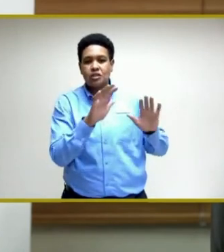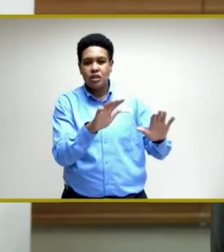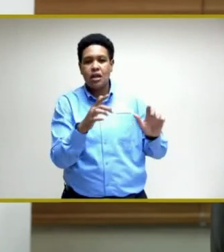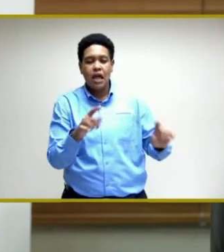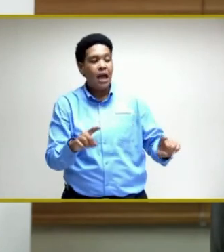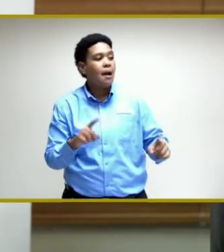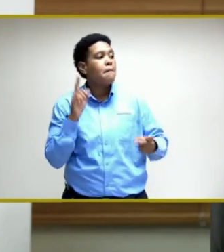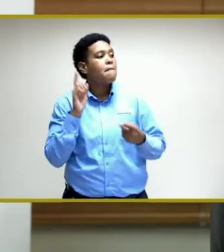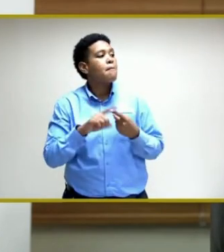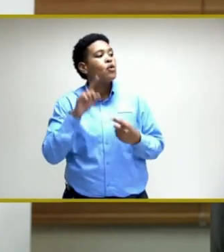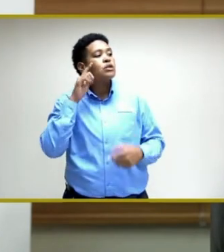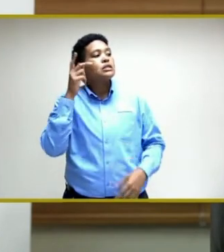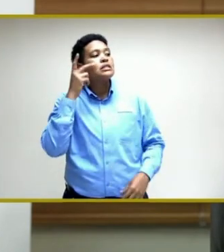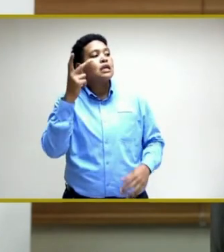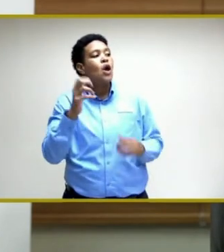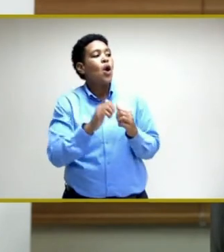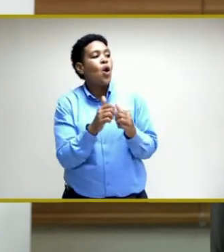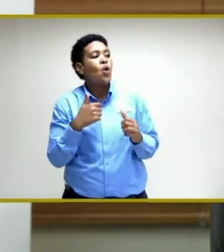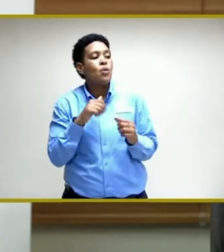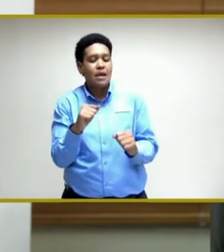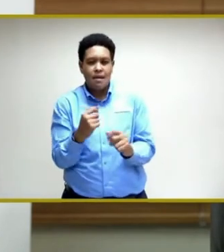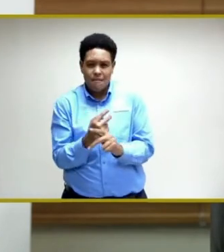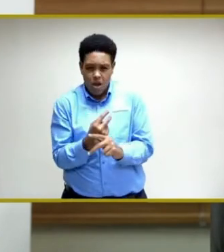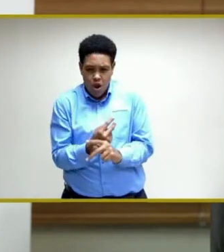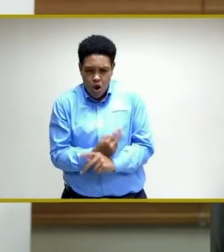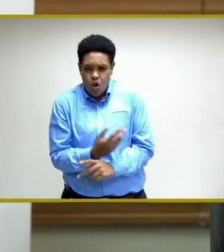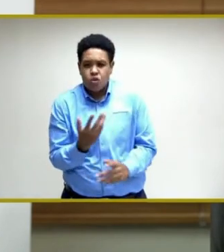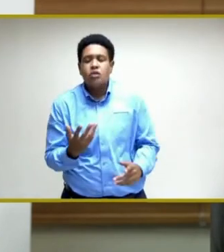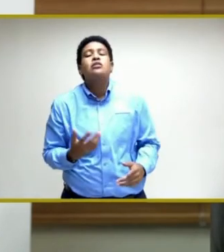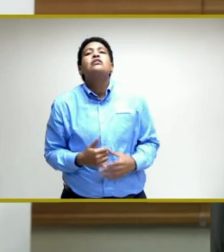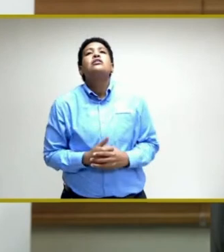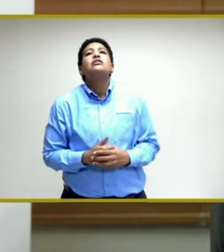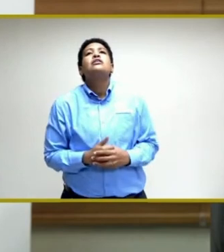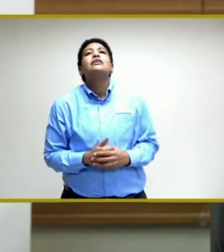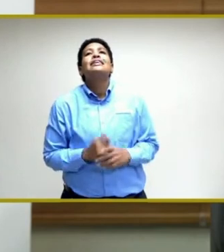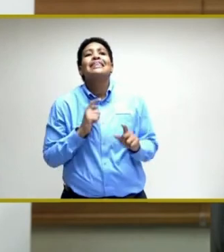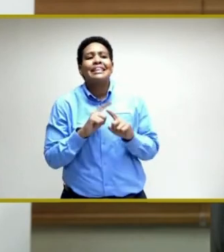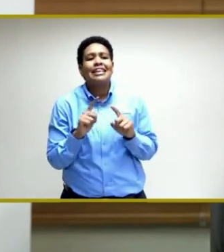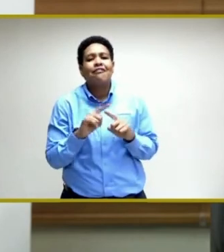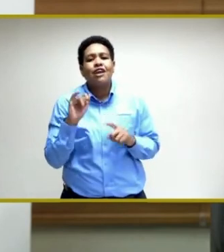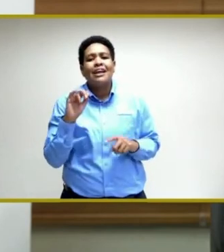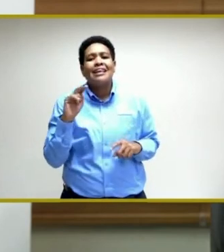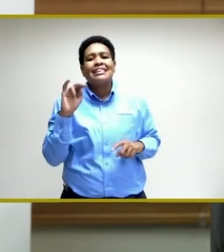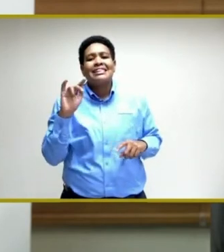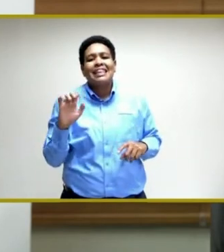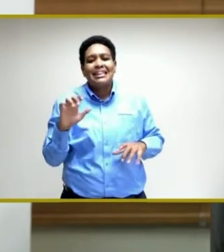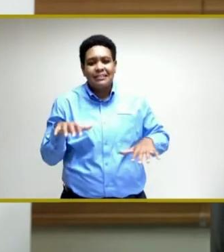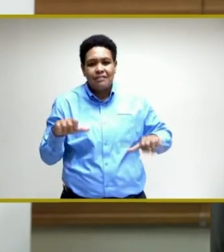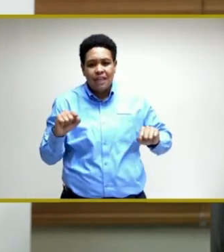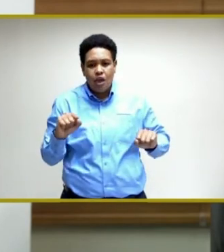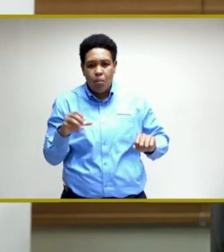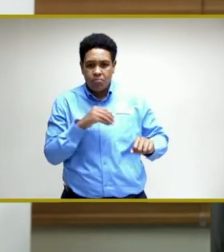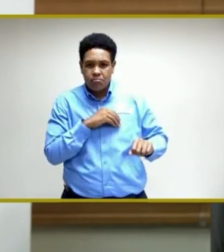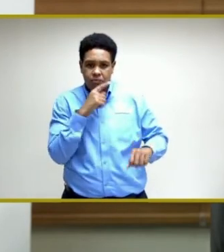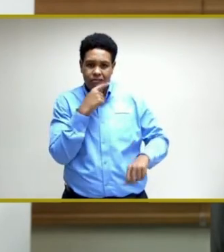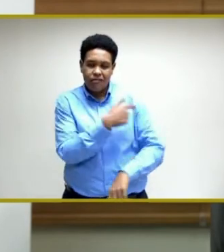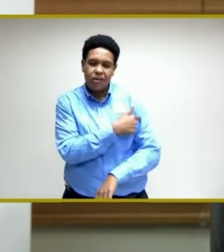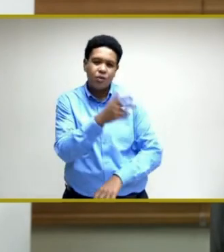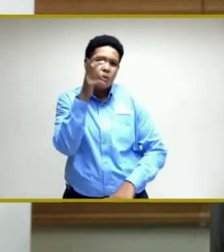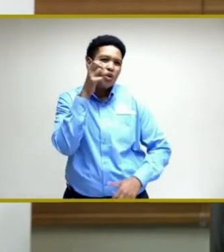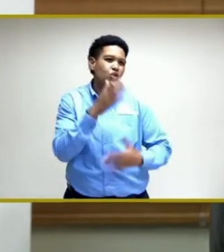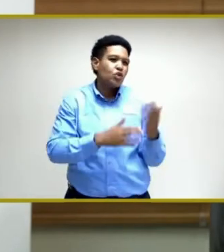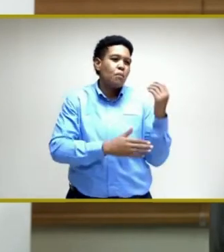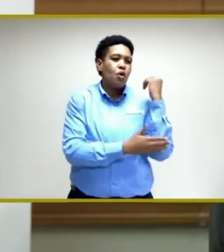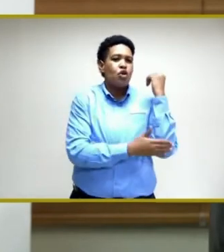and to see how we can work out incentivizing take-up of the vaccines. Now, you would have heard in some